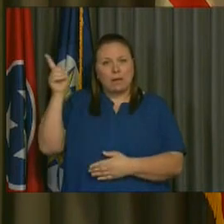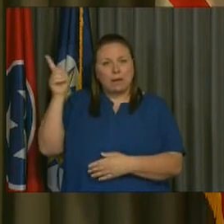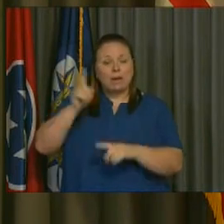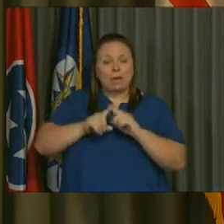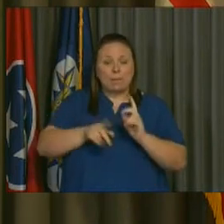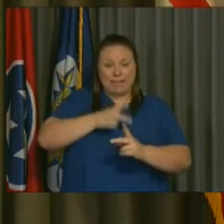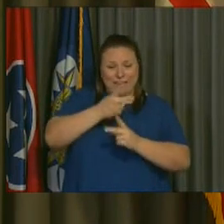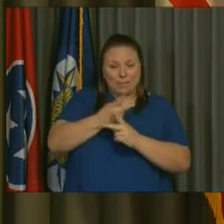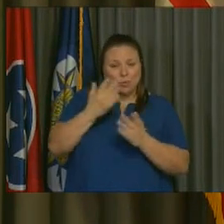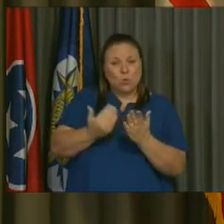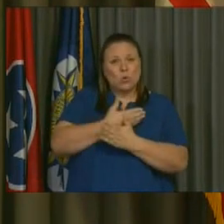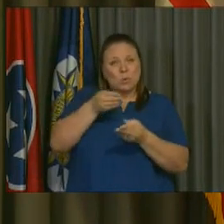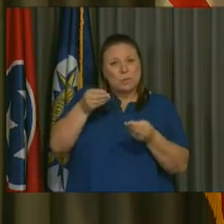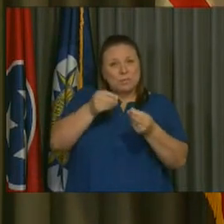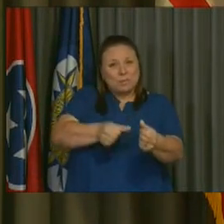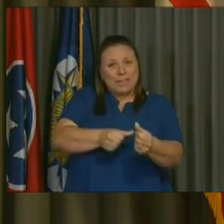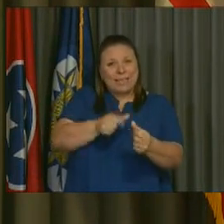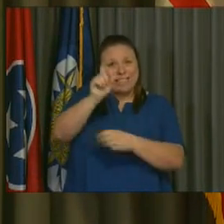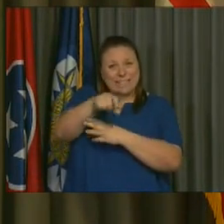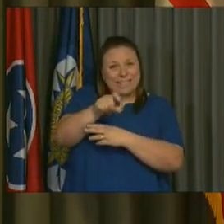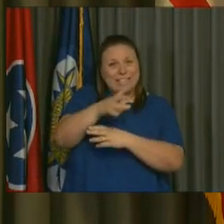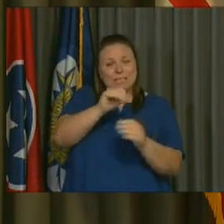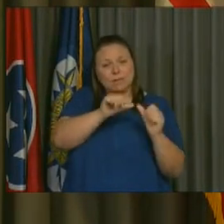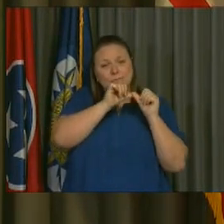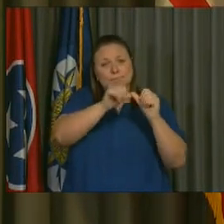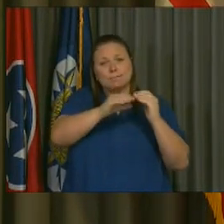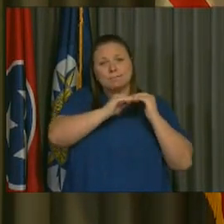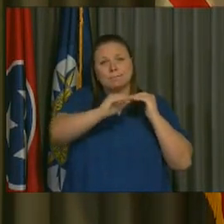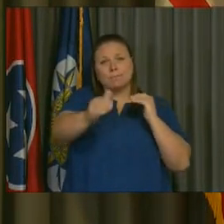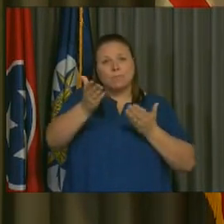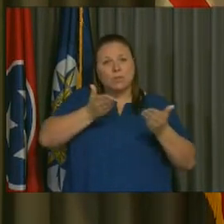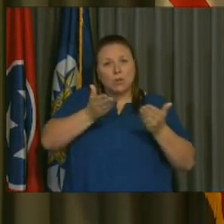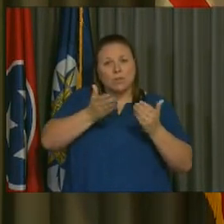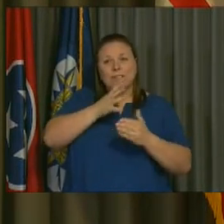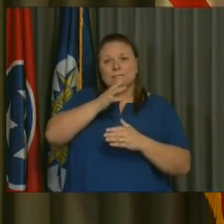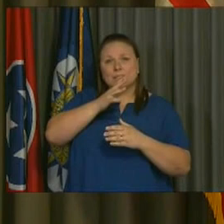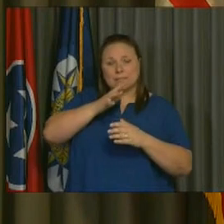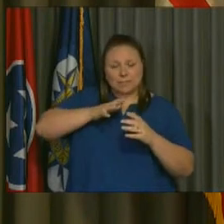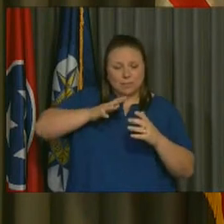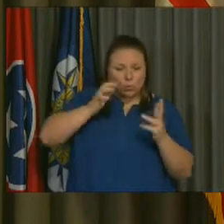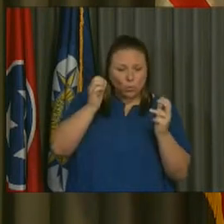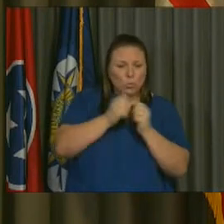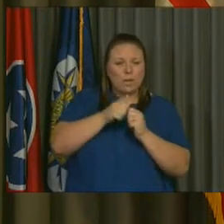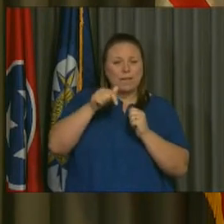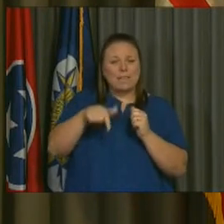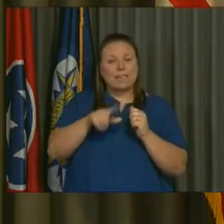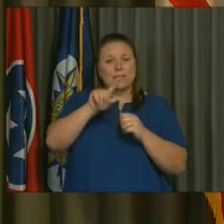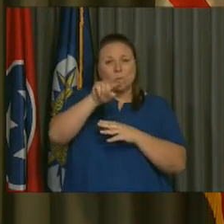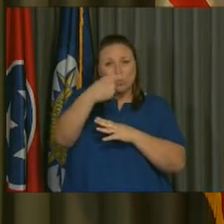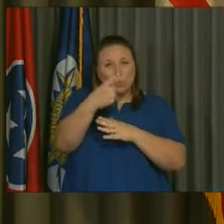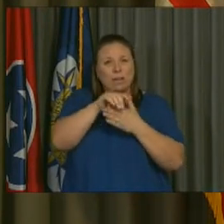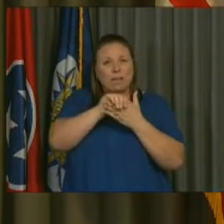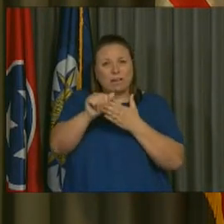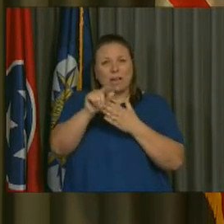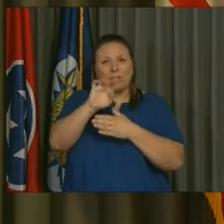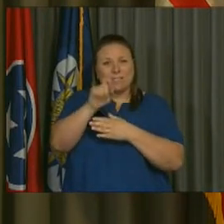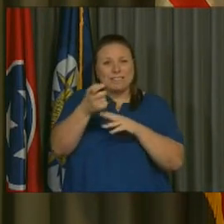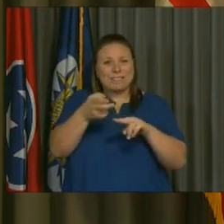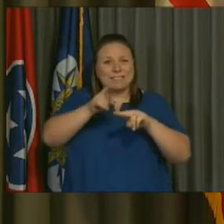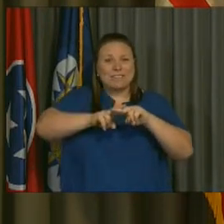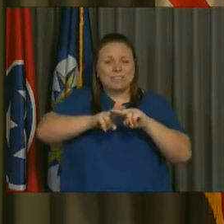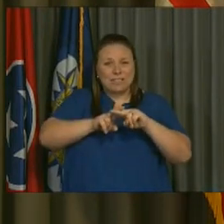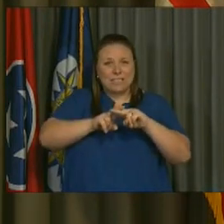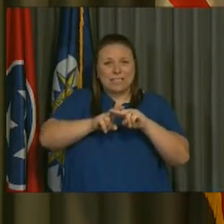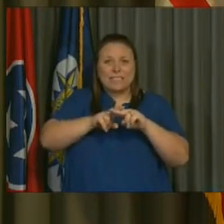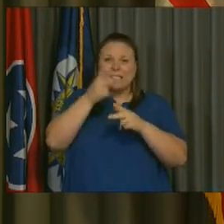our new spending needs and continuity of service in the environment of a dollar tax increase as